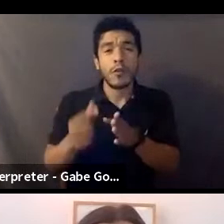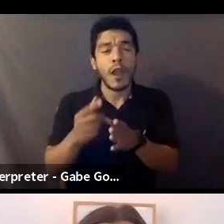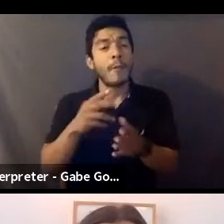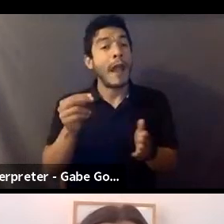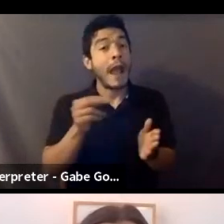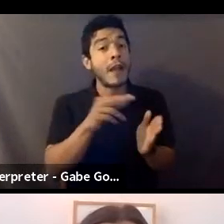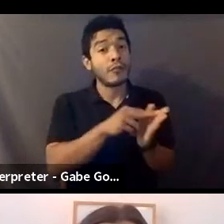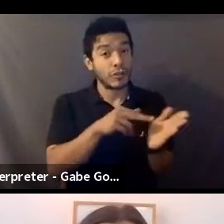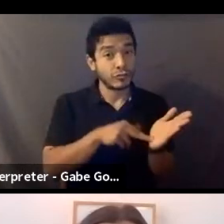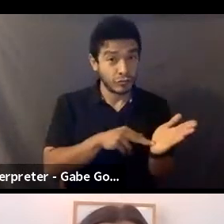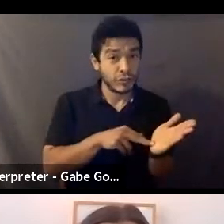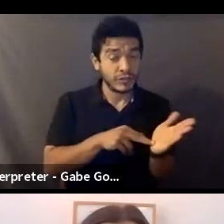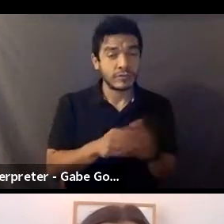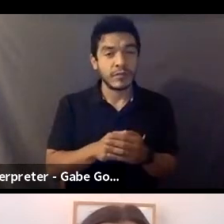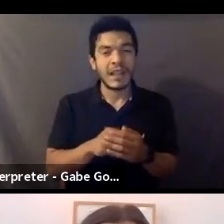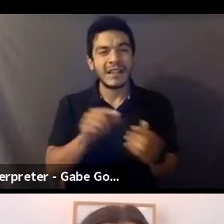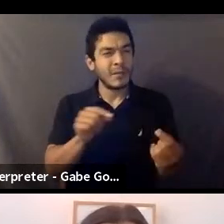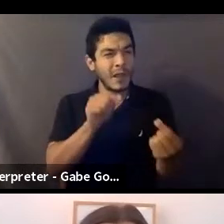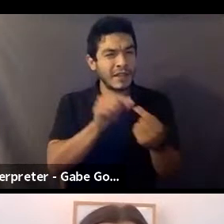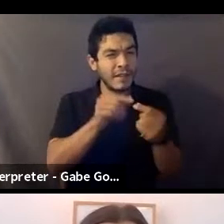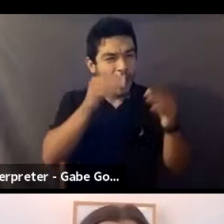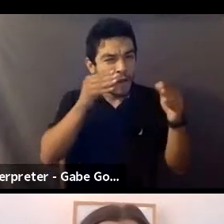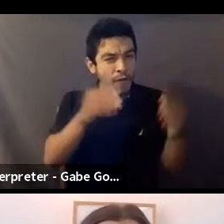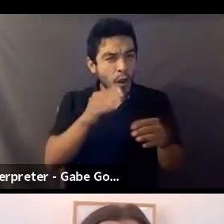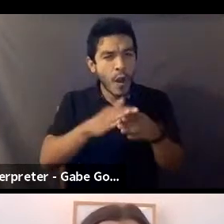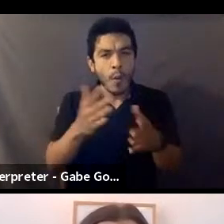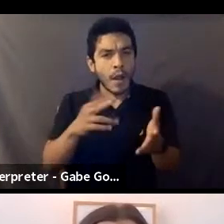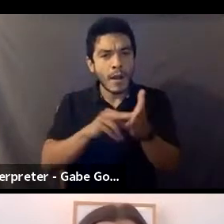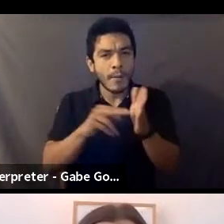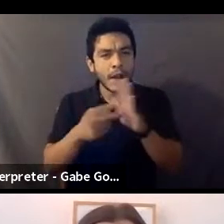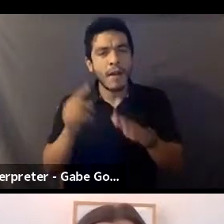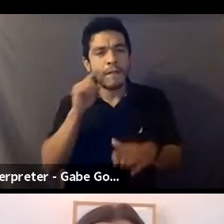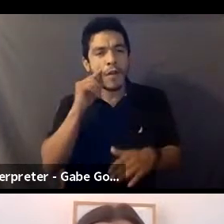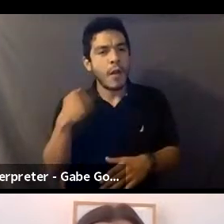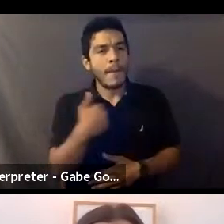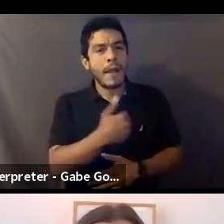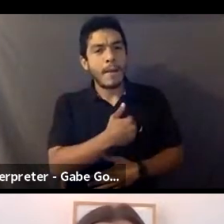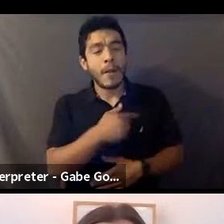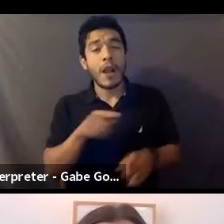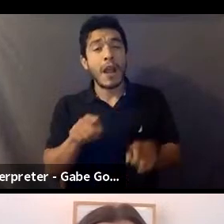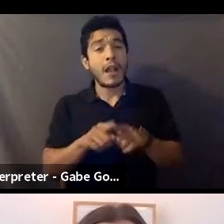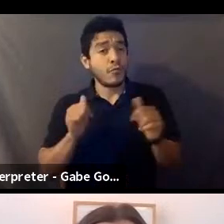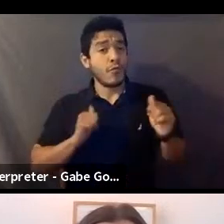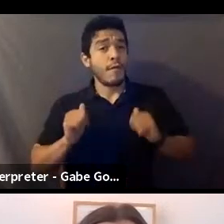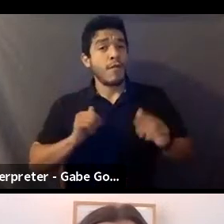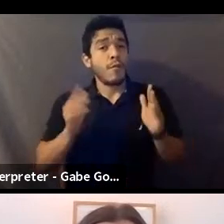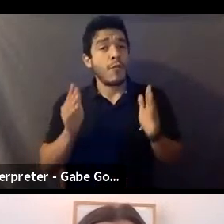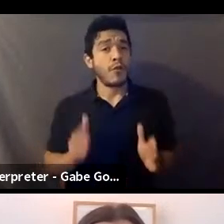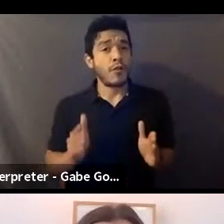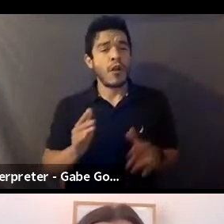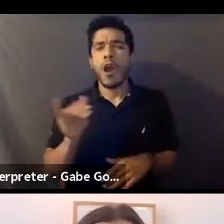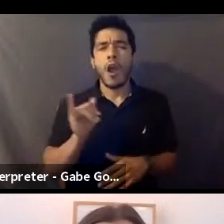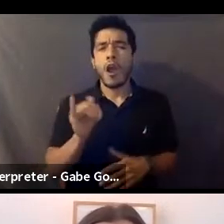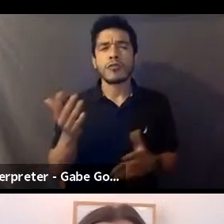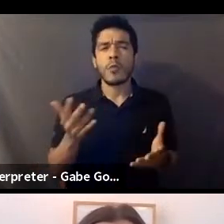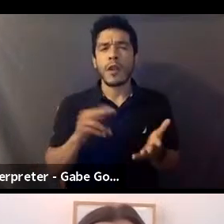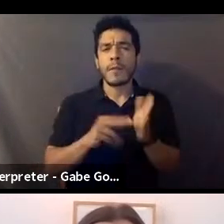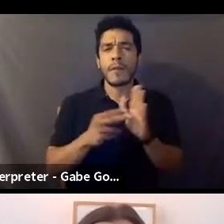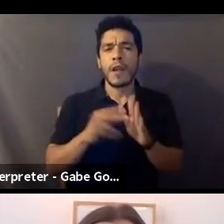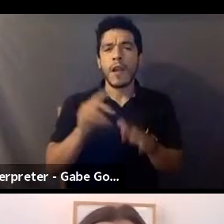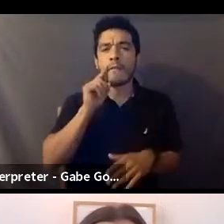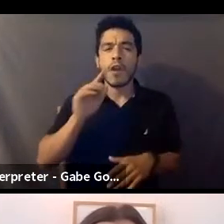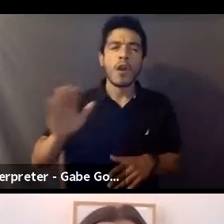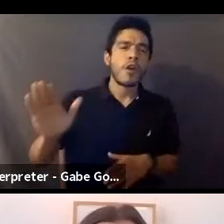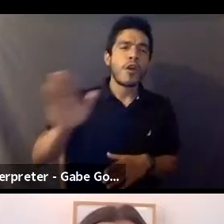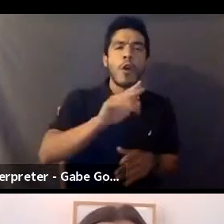specifically focusing on what this means for members as performers and also what it ultimately means for the